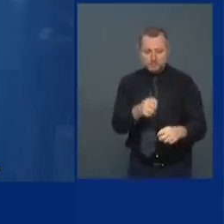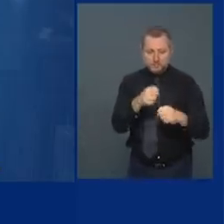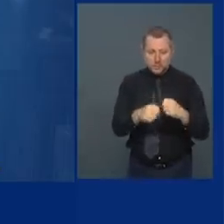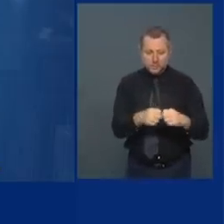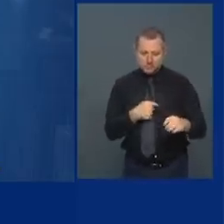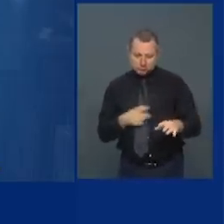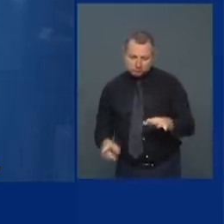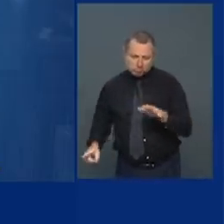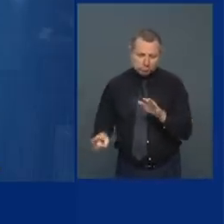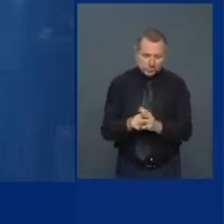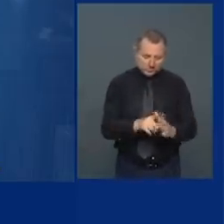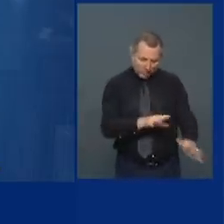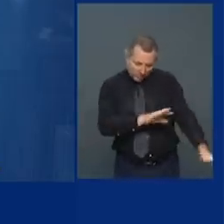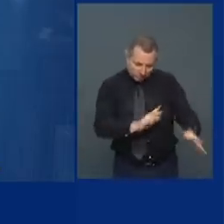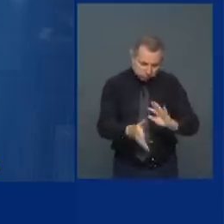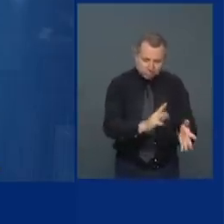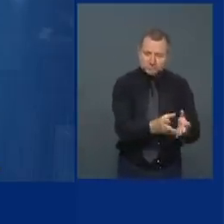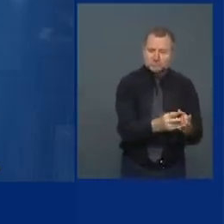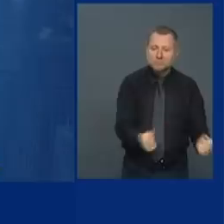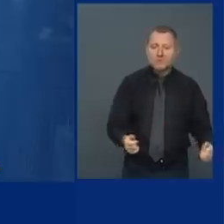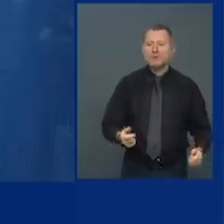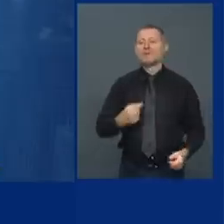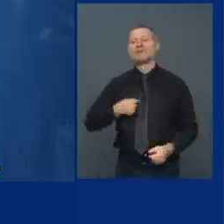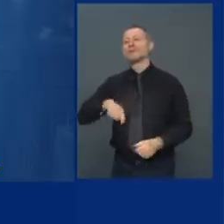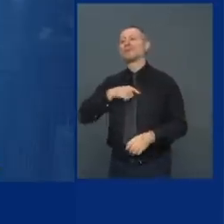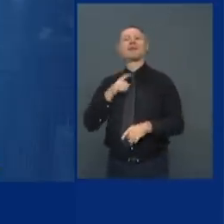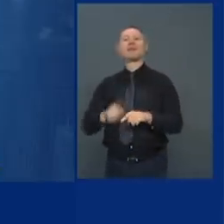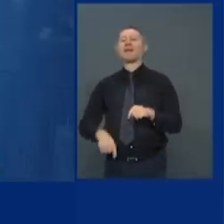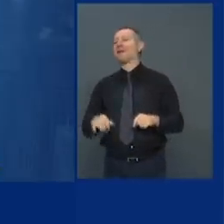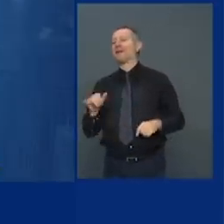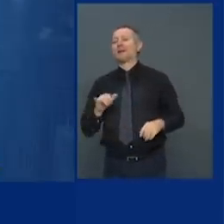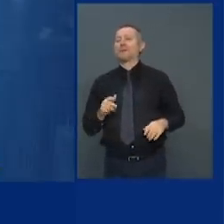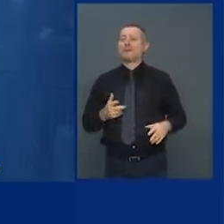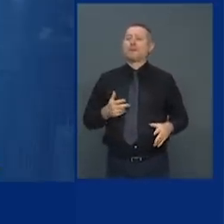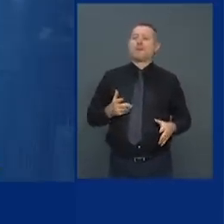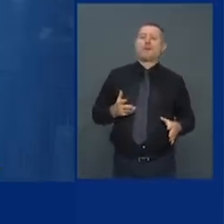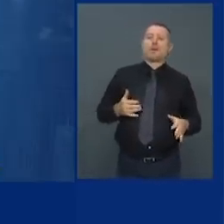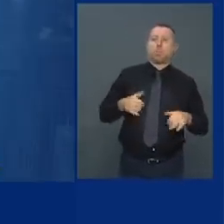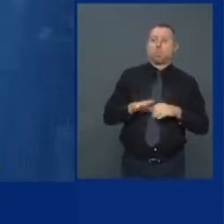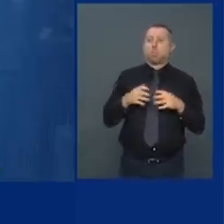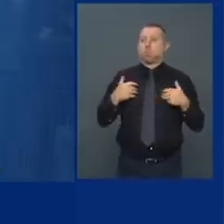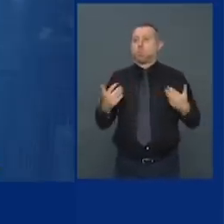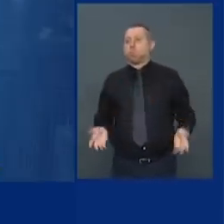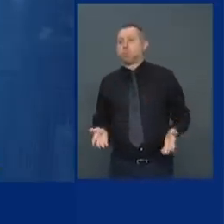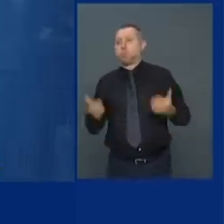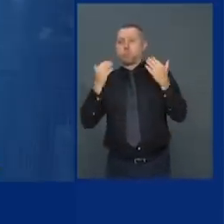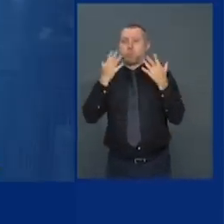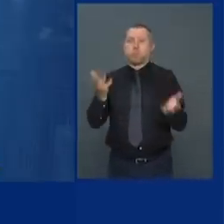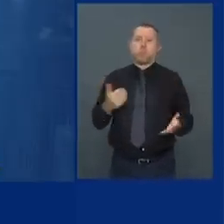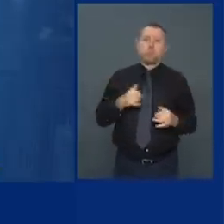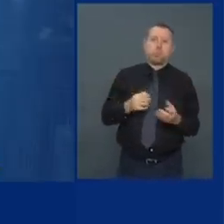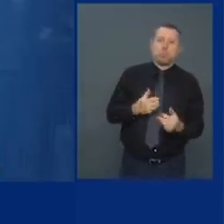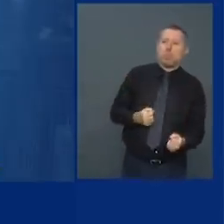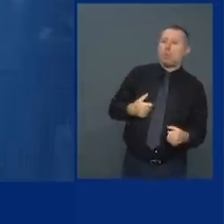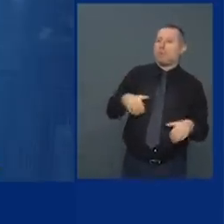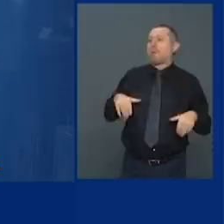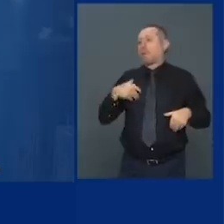This is no time for incompetence. It's no time for apathy. It's no time for indecision.